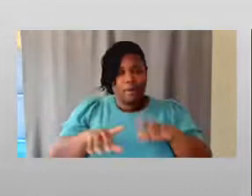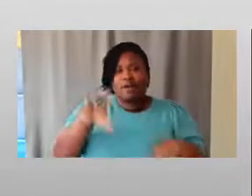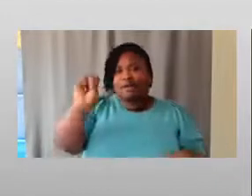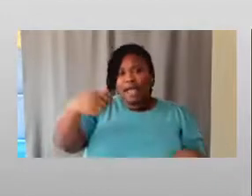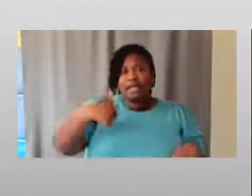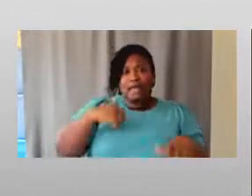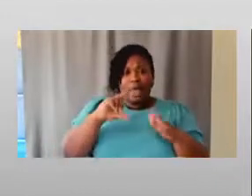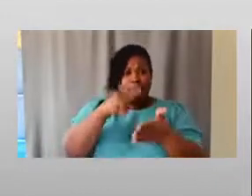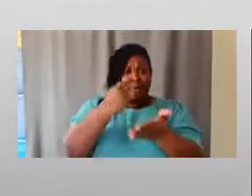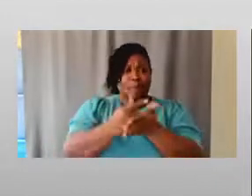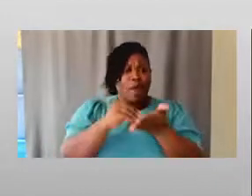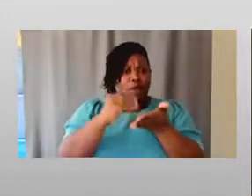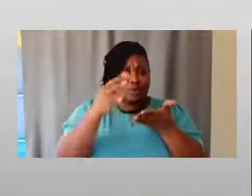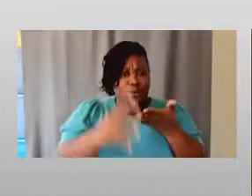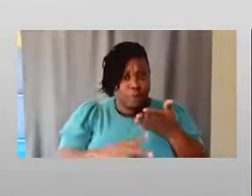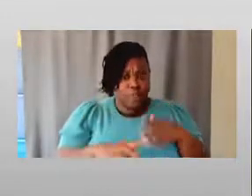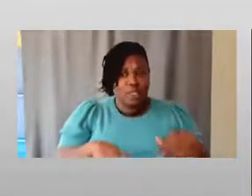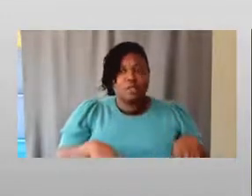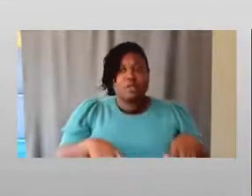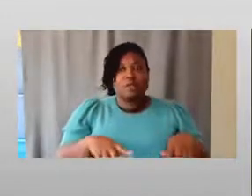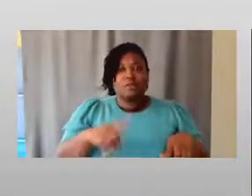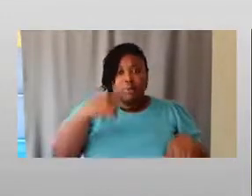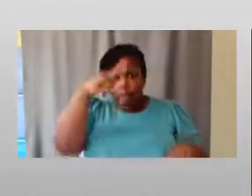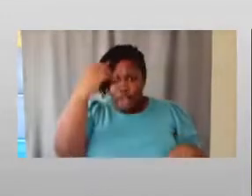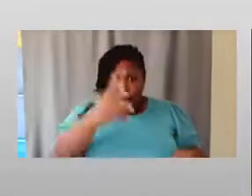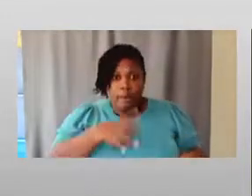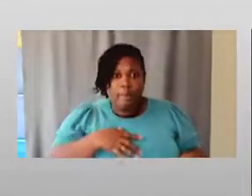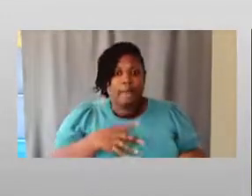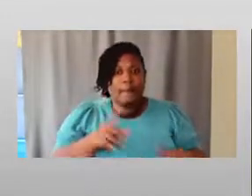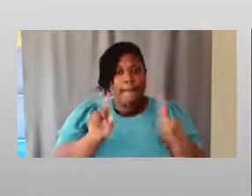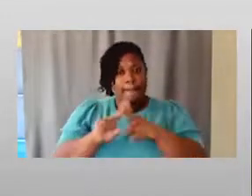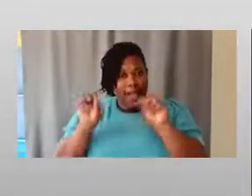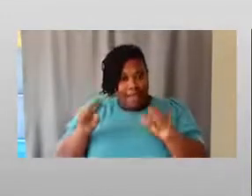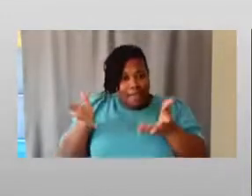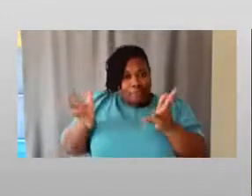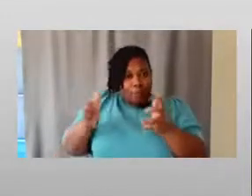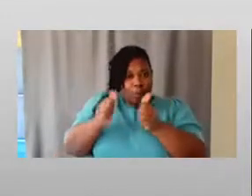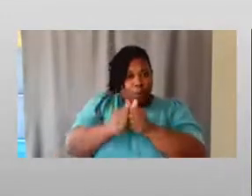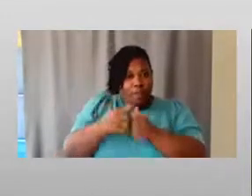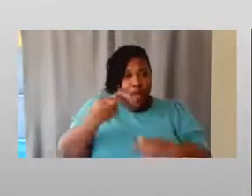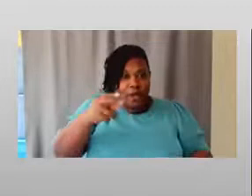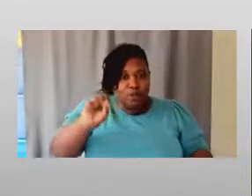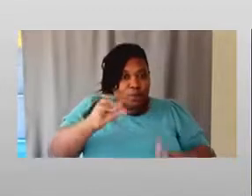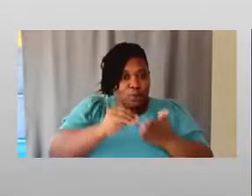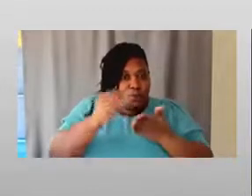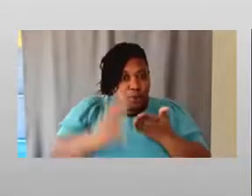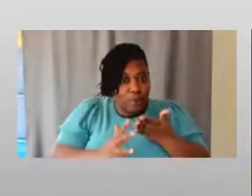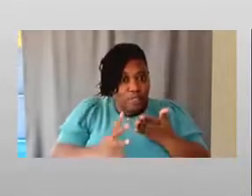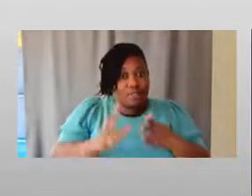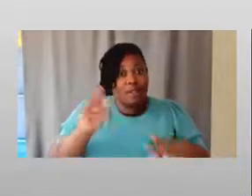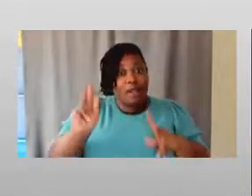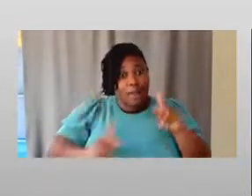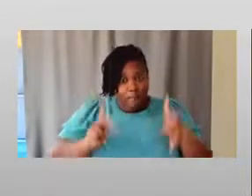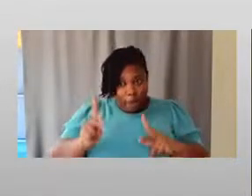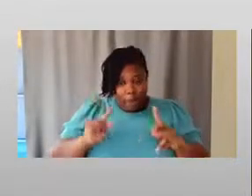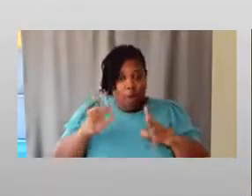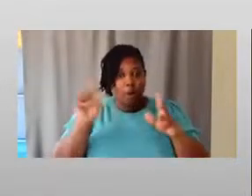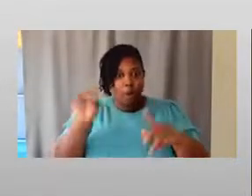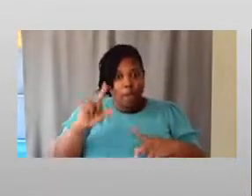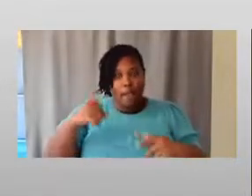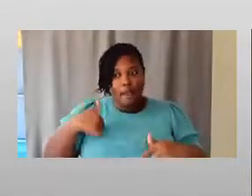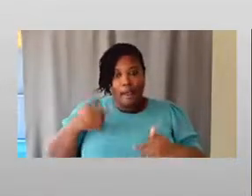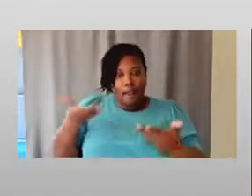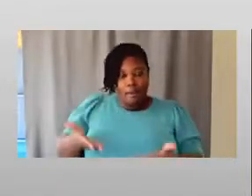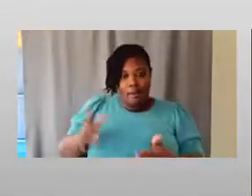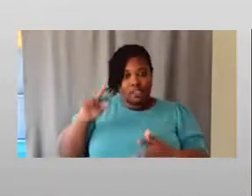I can talk to junior high and high school students. know, there are people that aren't where I am. And so I can bring them up as same as I would